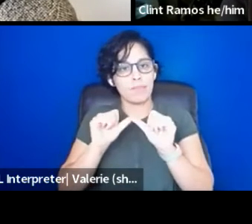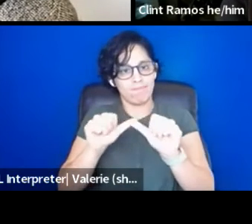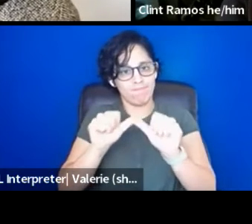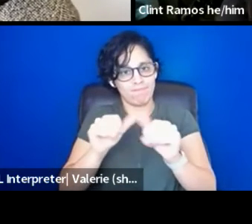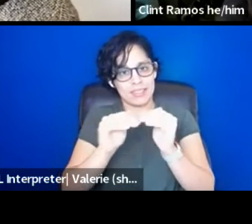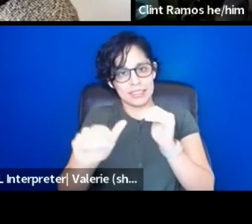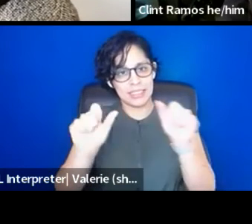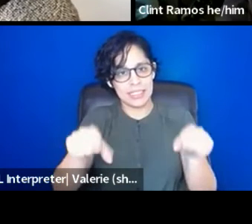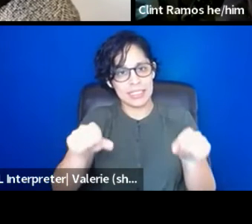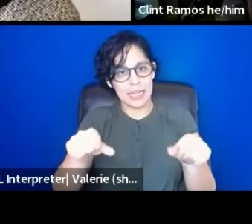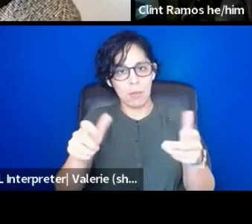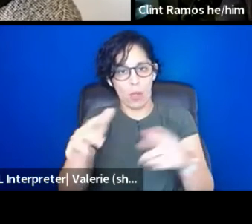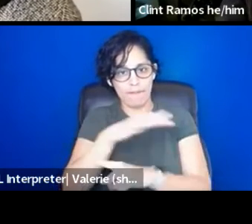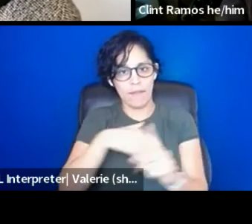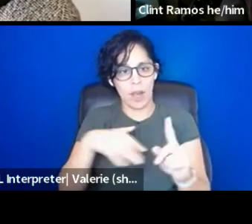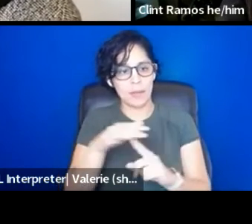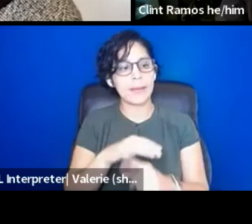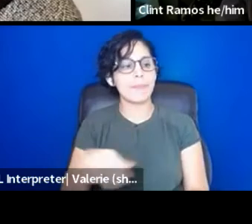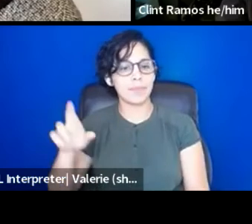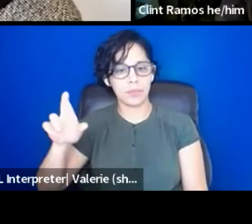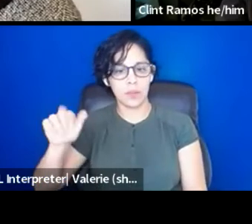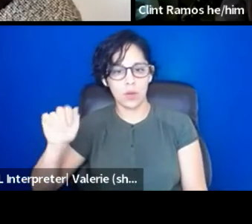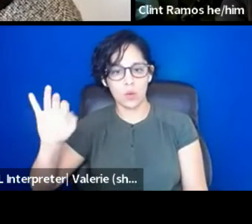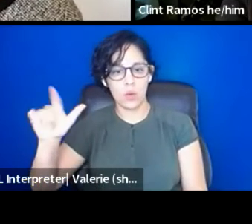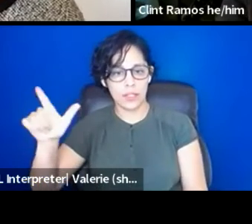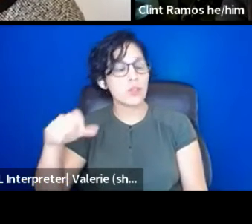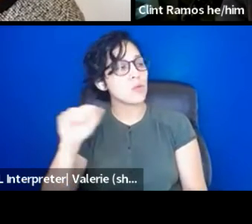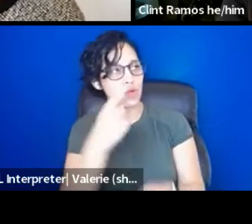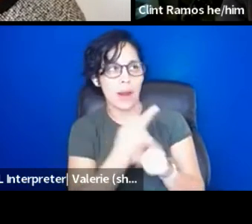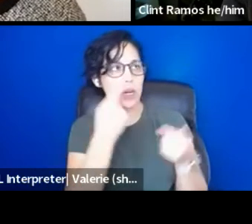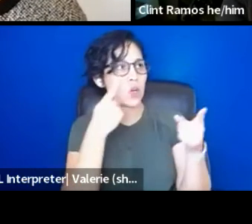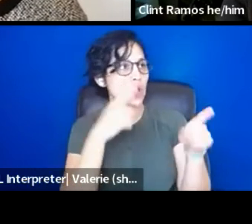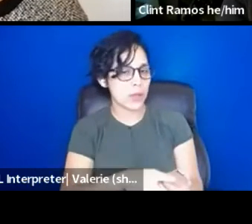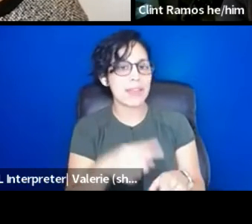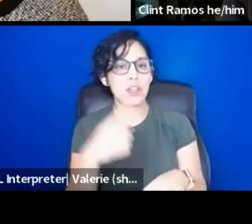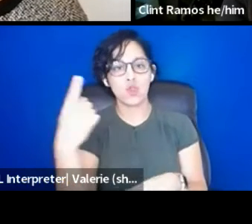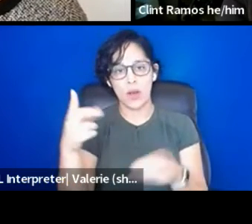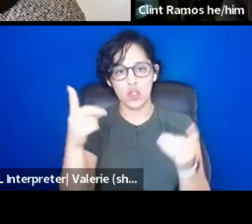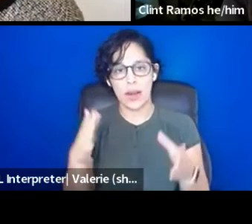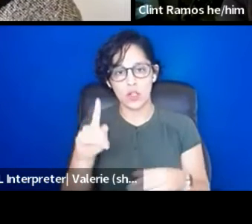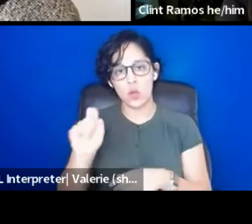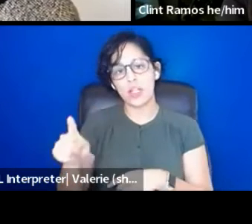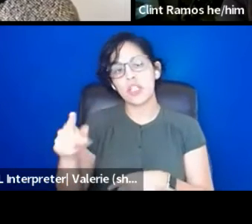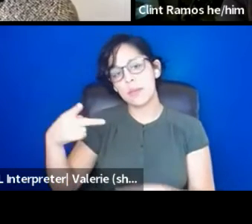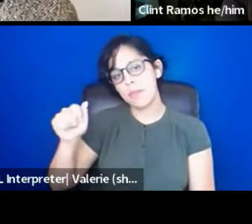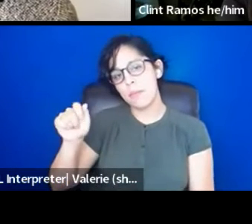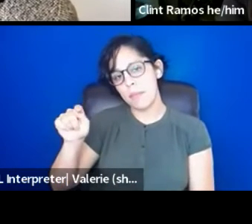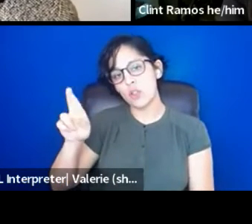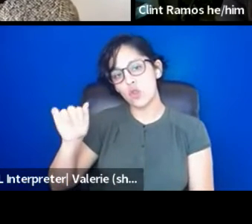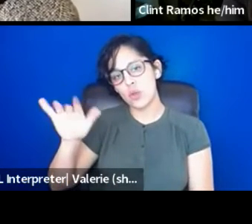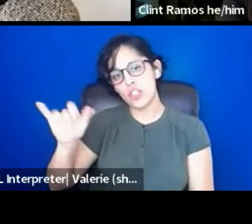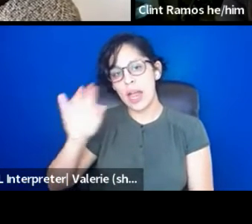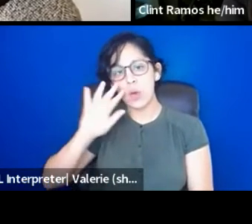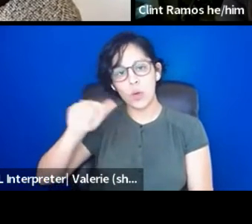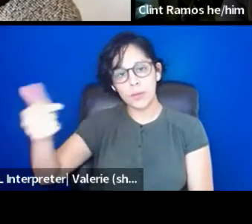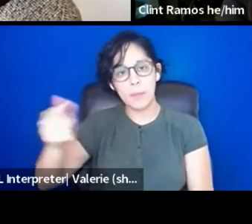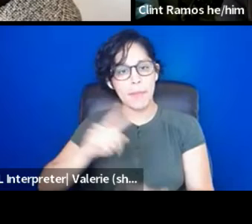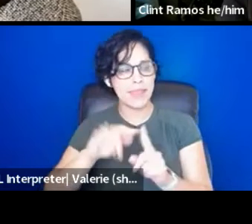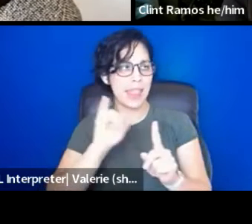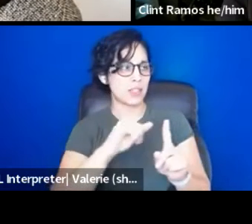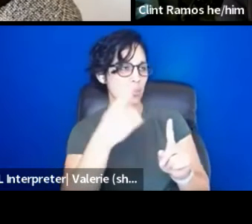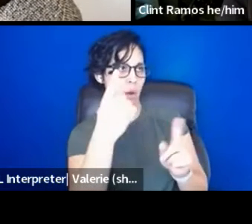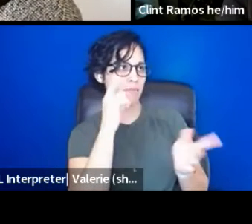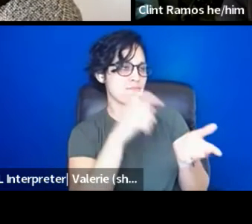100%. There's a director question, Patricia, that I'm going to throw to you in a hot minute, but just a huge yes, and the